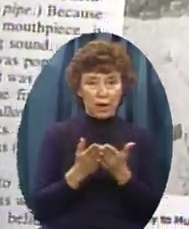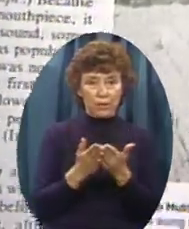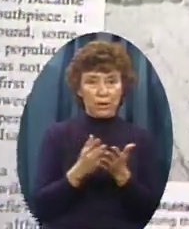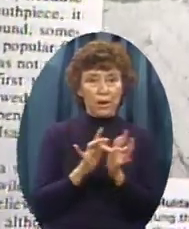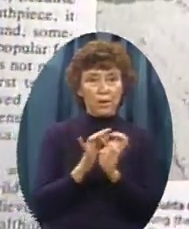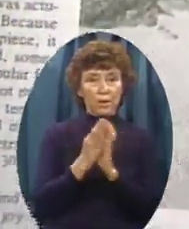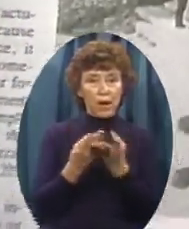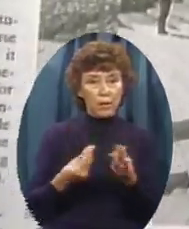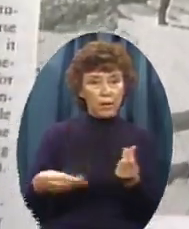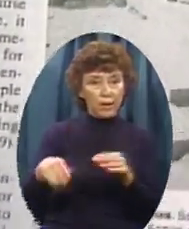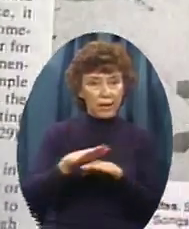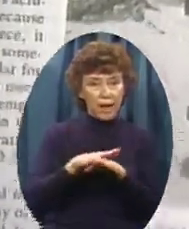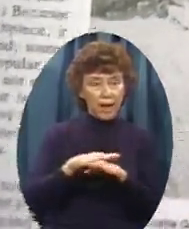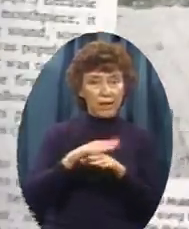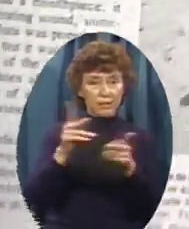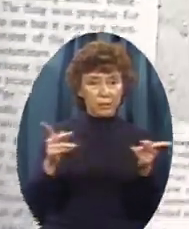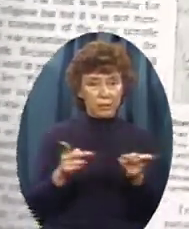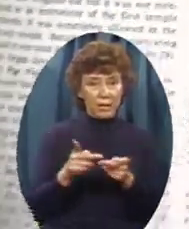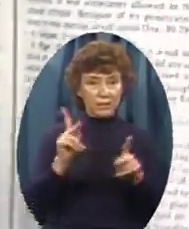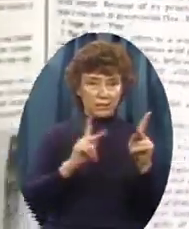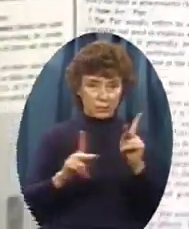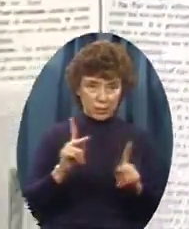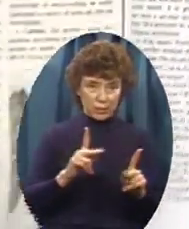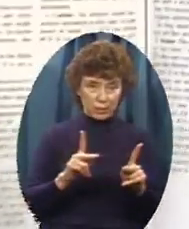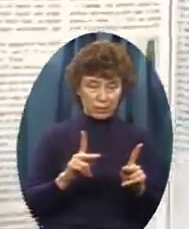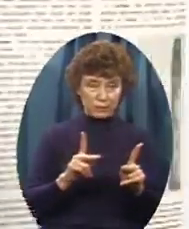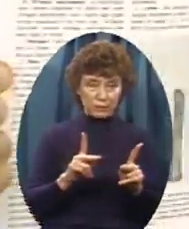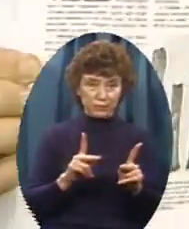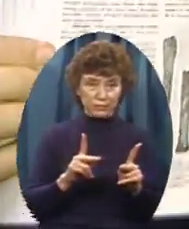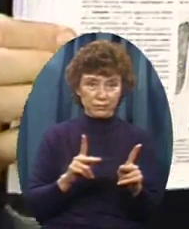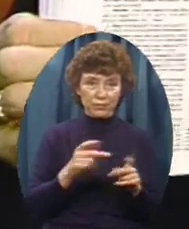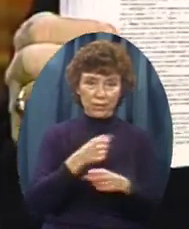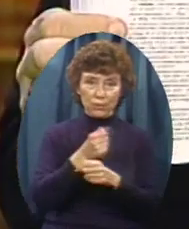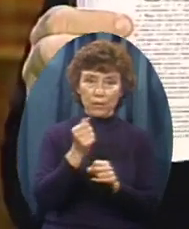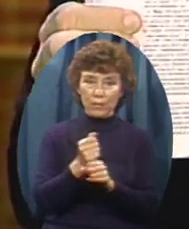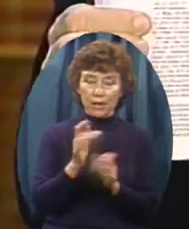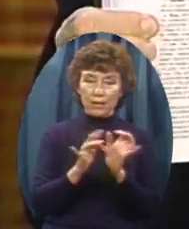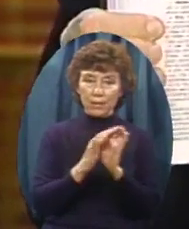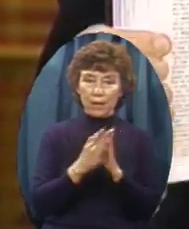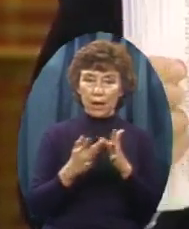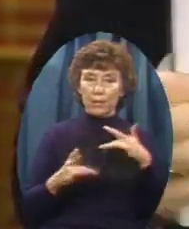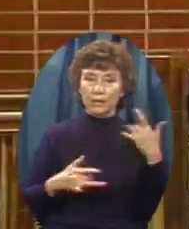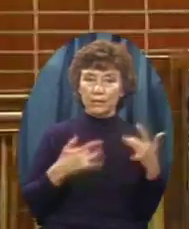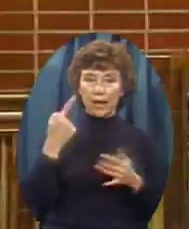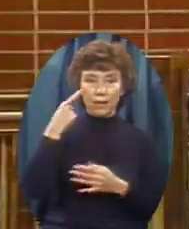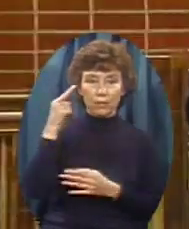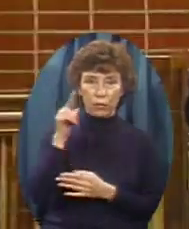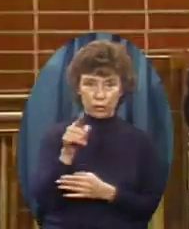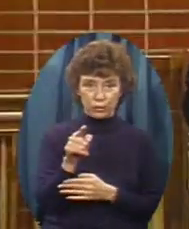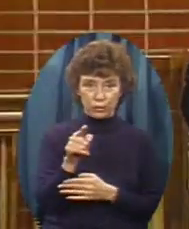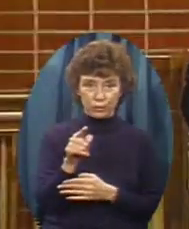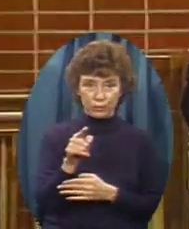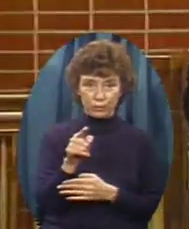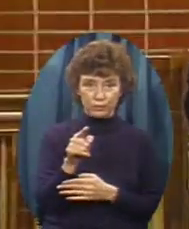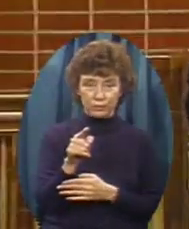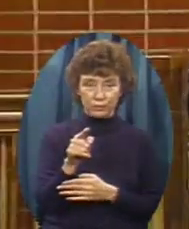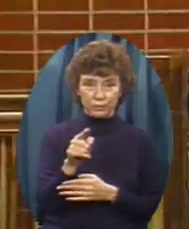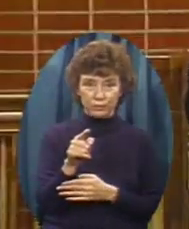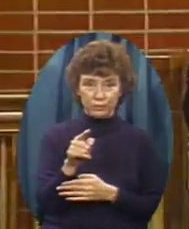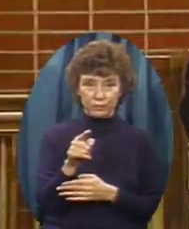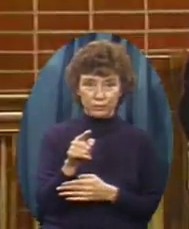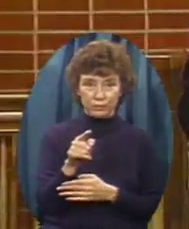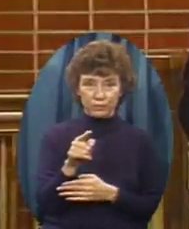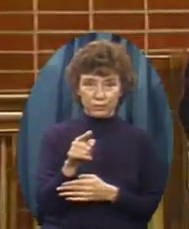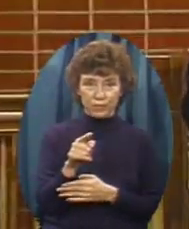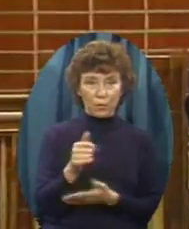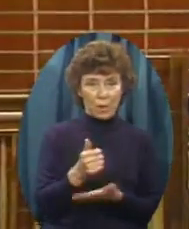places Bible people Archaeological finds Et cetera It will make the Bible Come alive For you This will